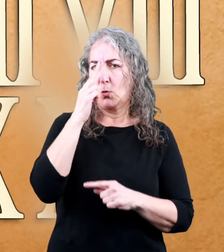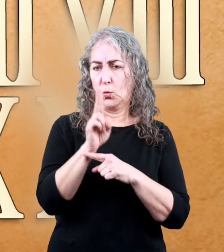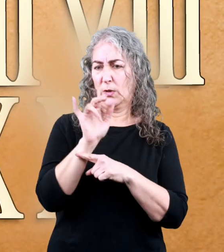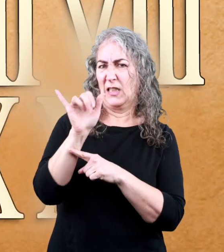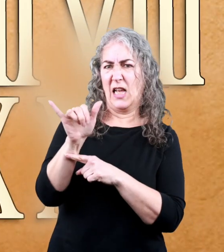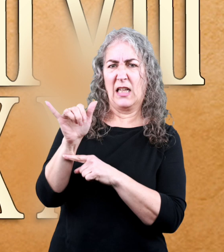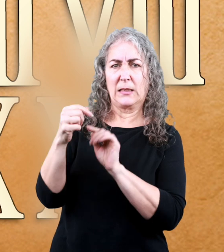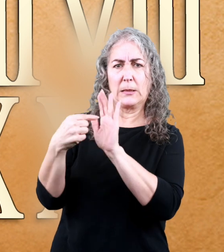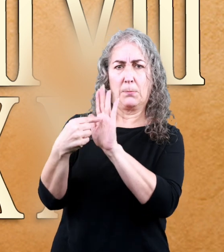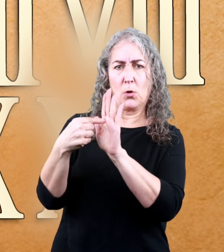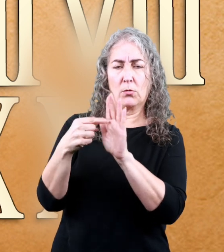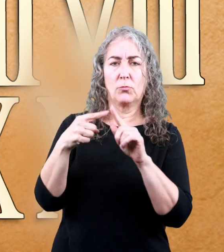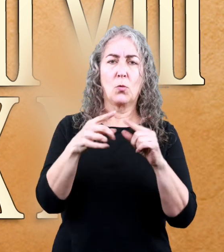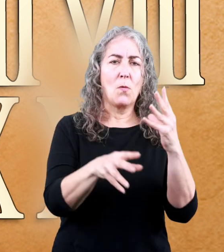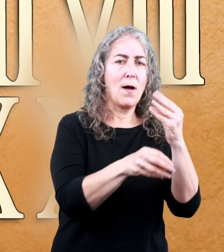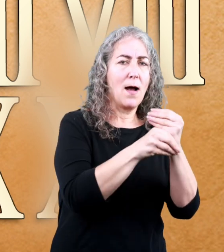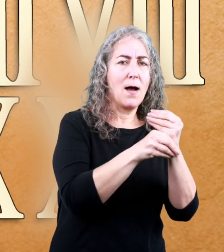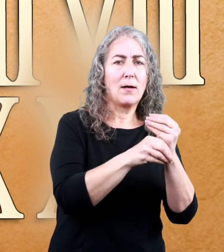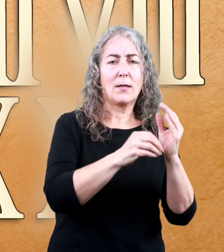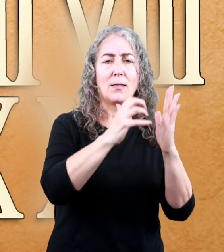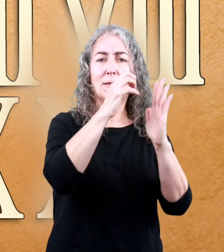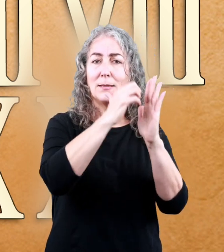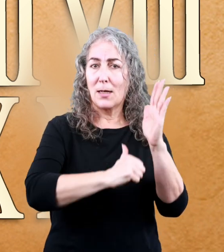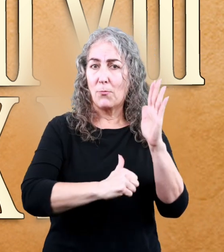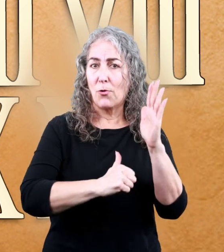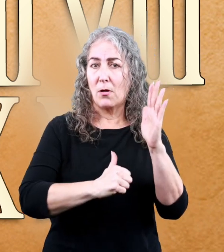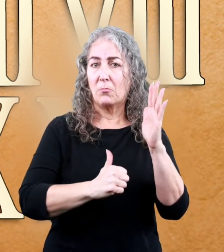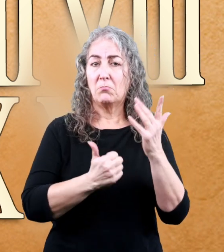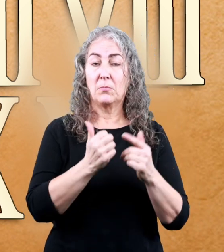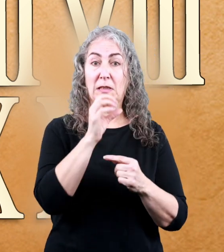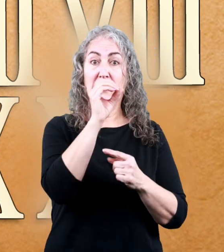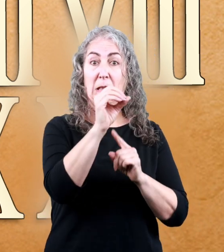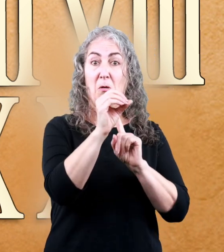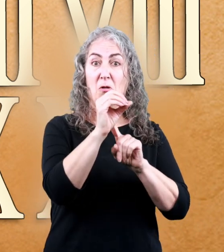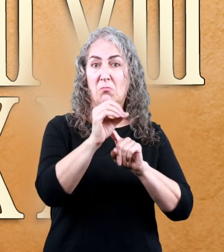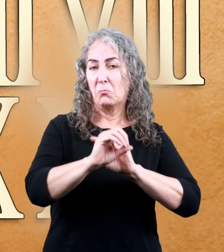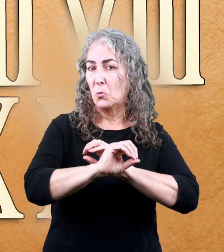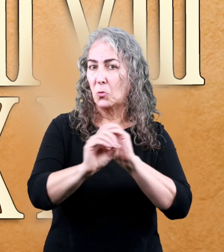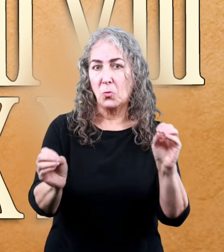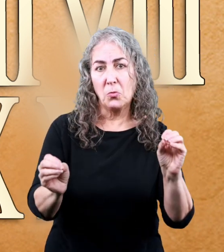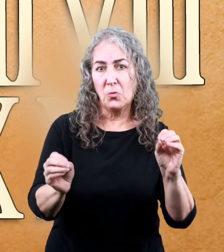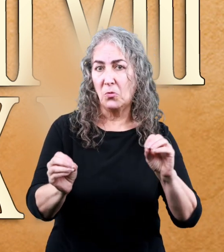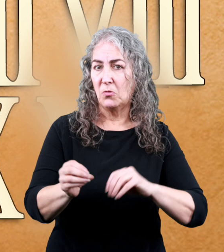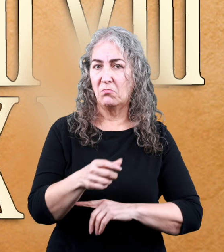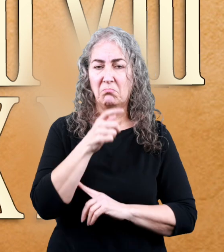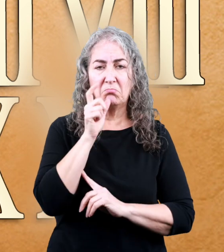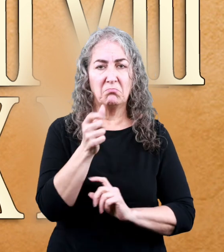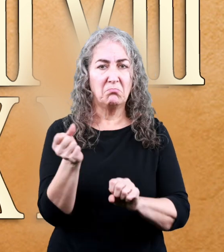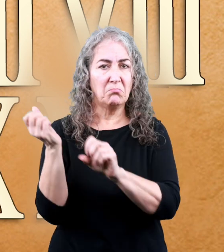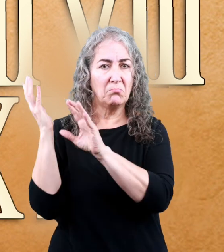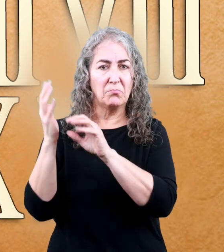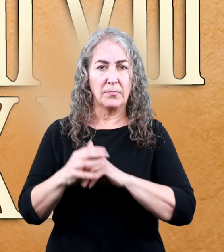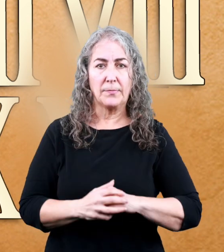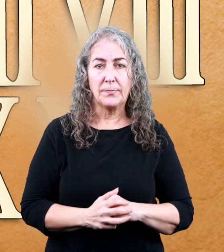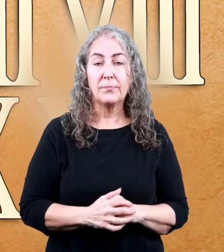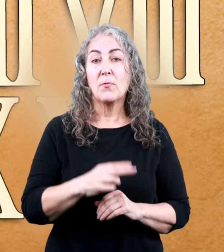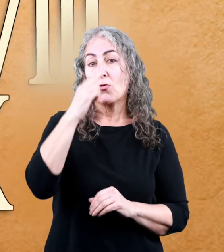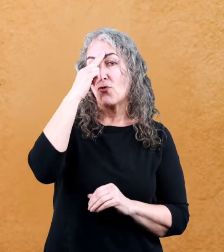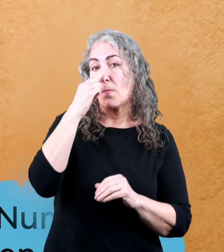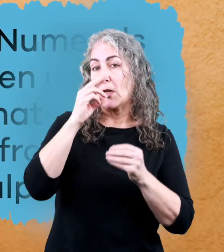Romans used these symbols to add, subtract, and count numbers without using zero.